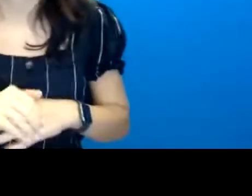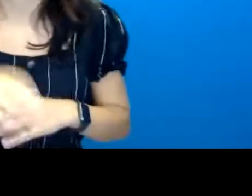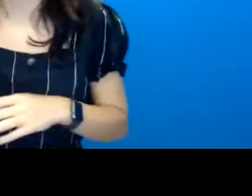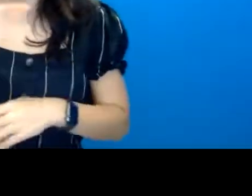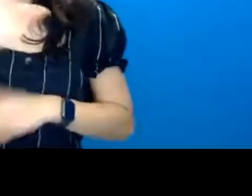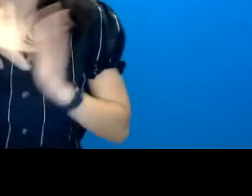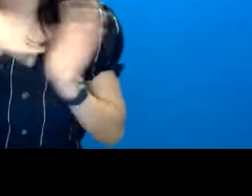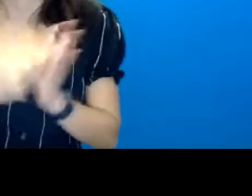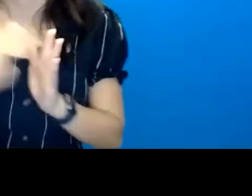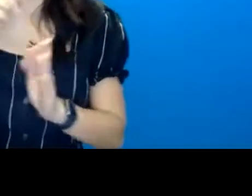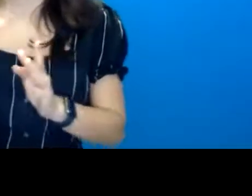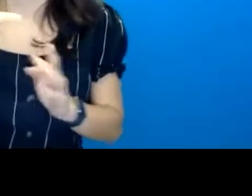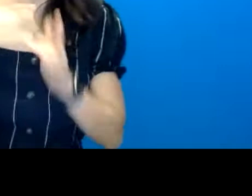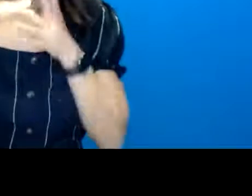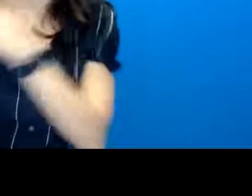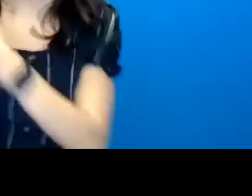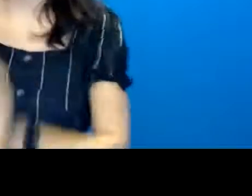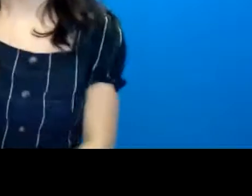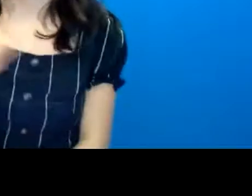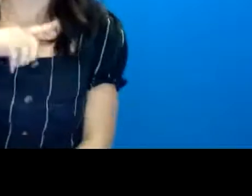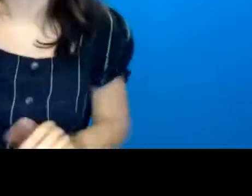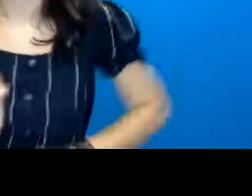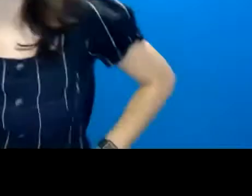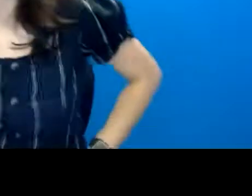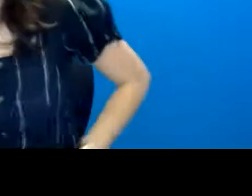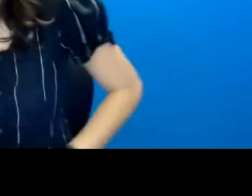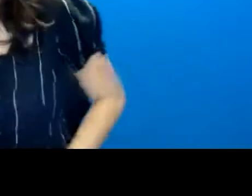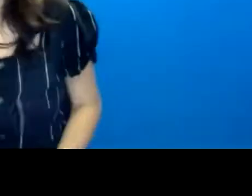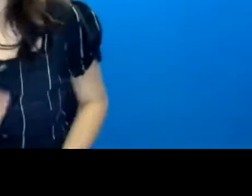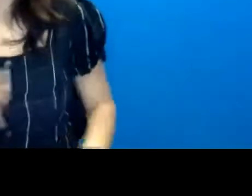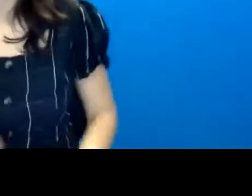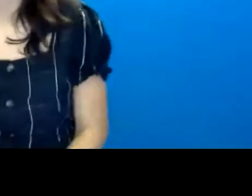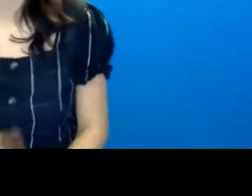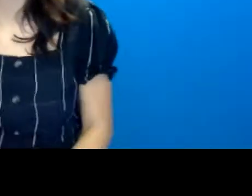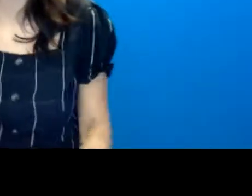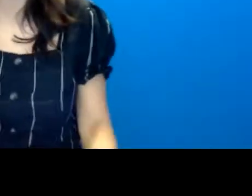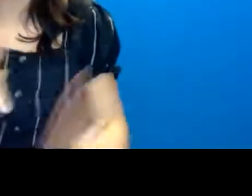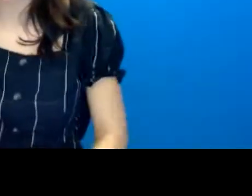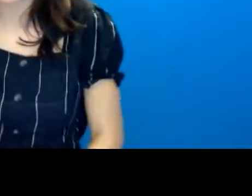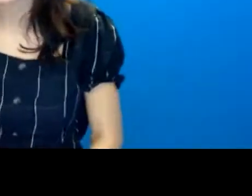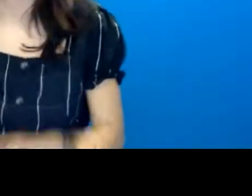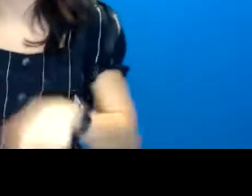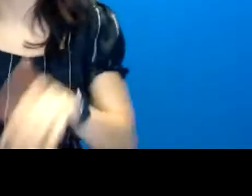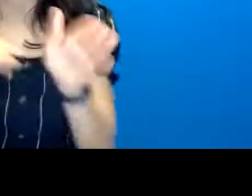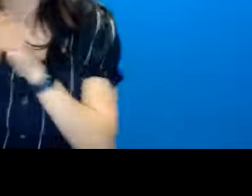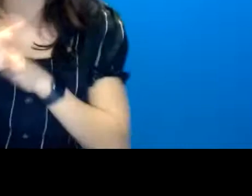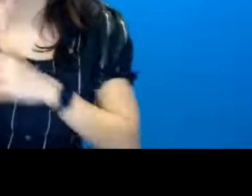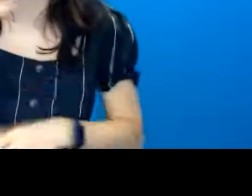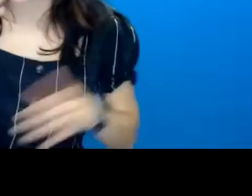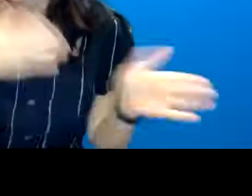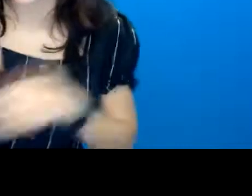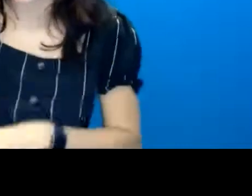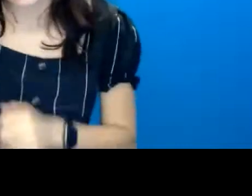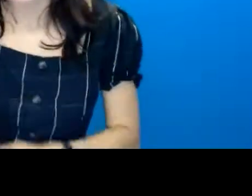all's role is to, to guide us so that we're listening to what folks need. So we develop the best plan for everybody.